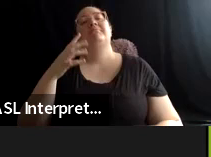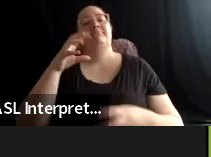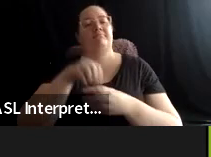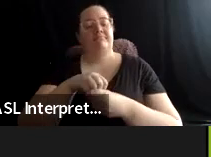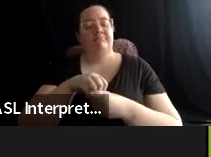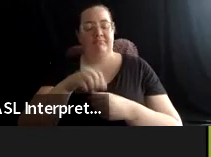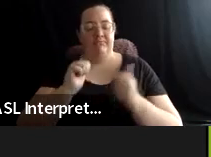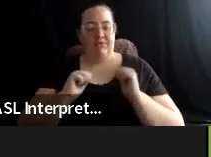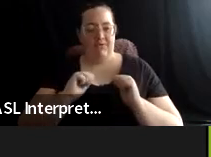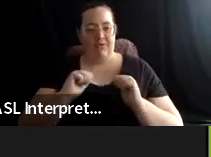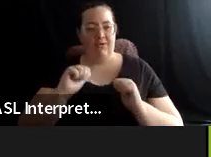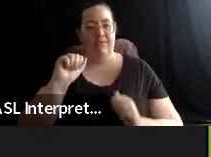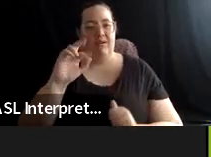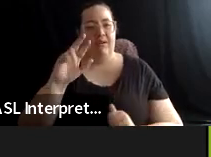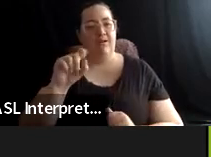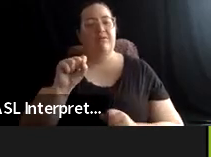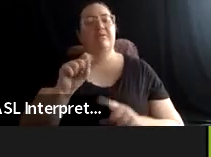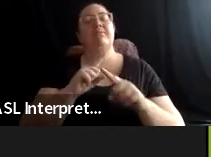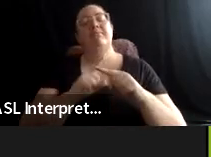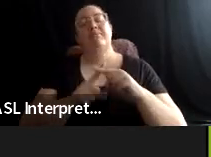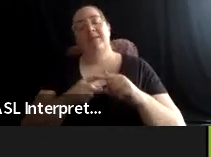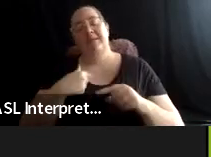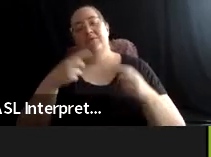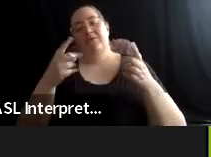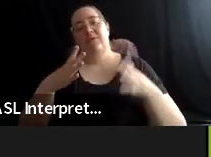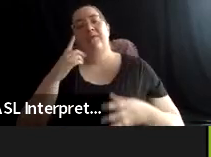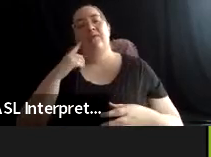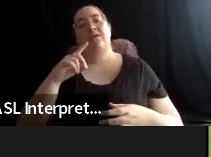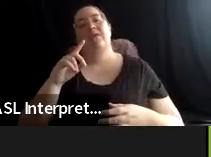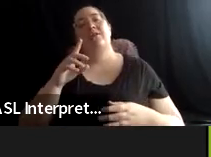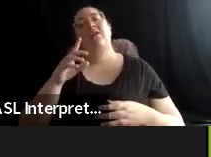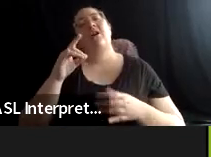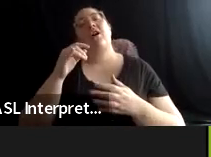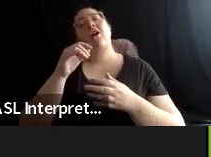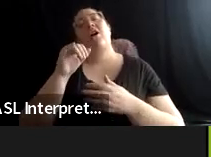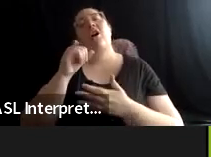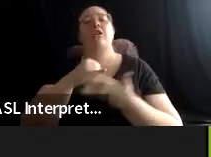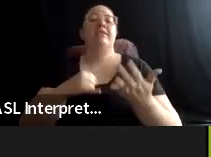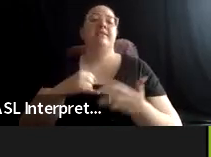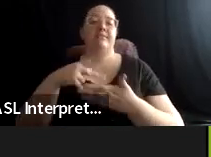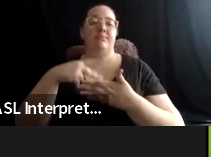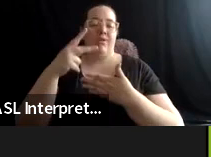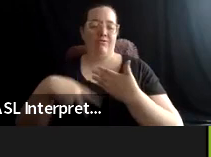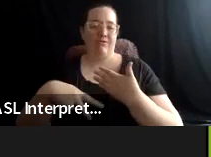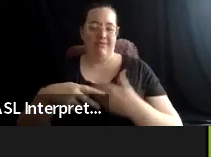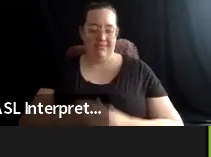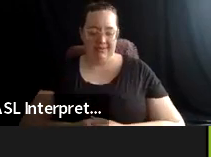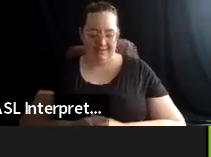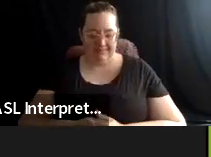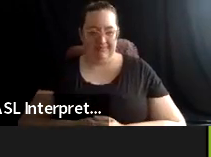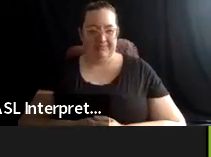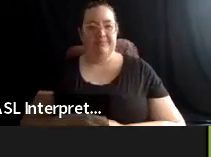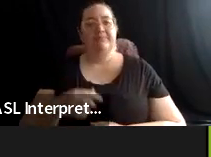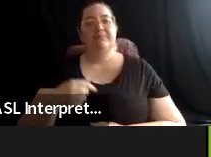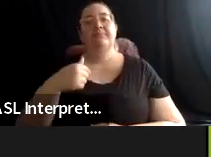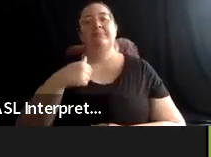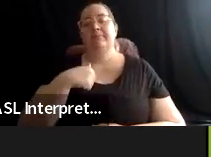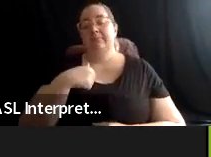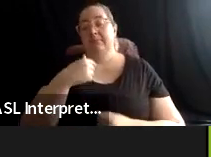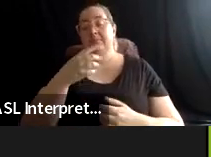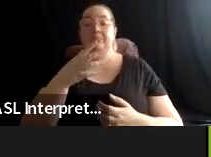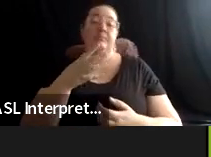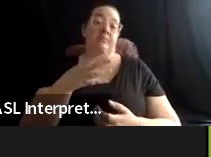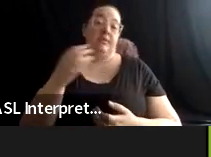act as a director of artistic programming for it's Anderson. And I am just to say on behalf of